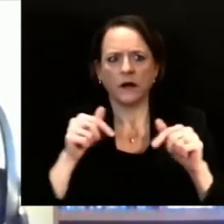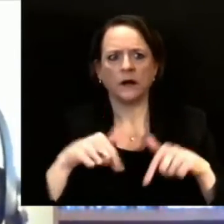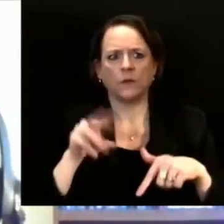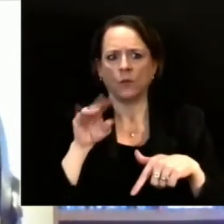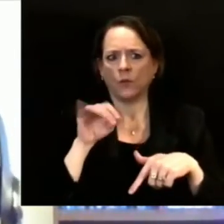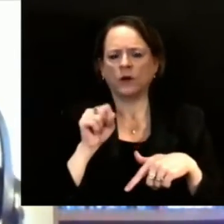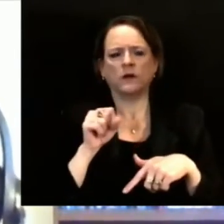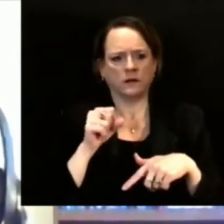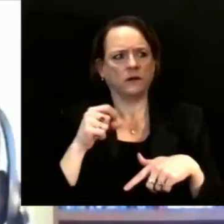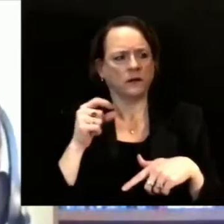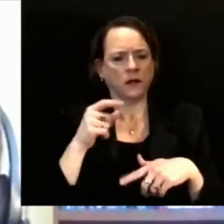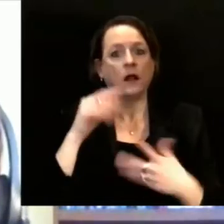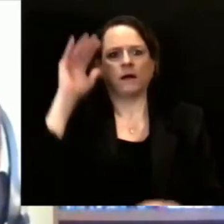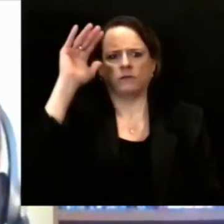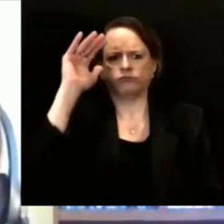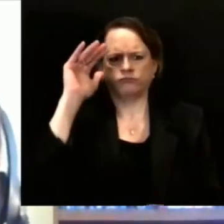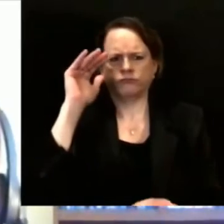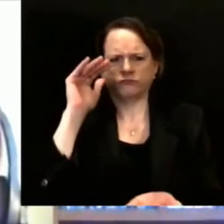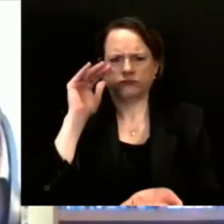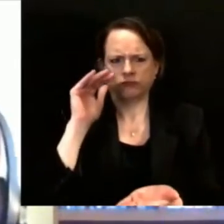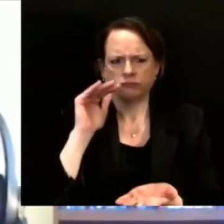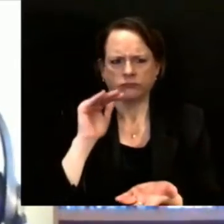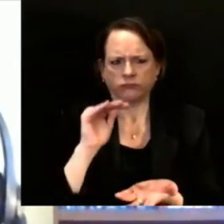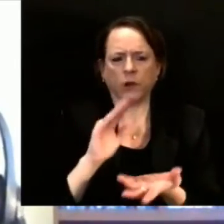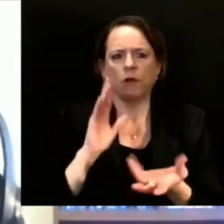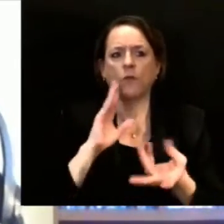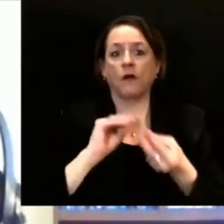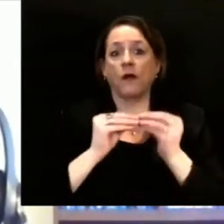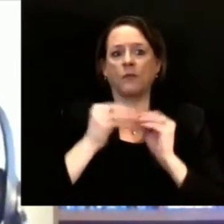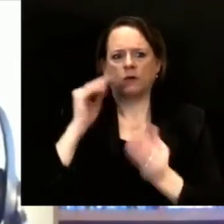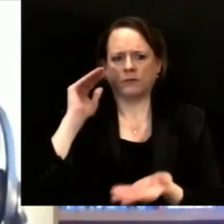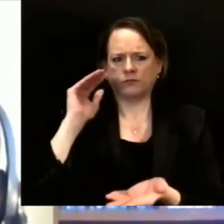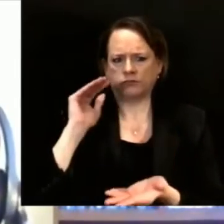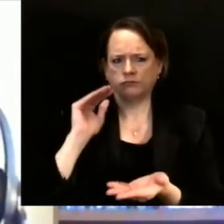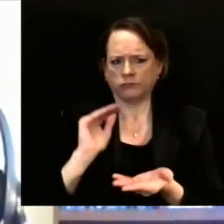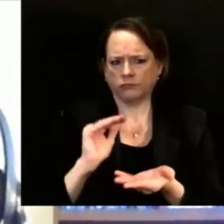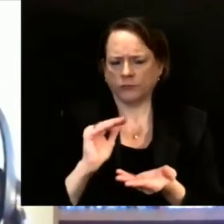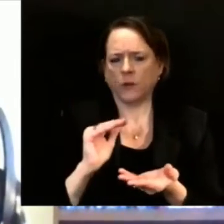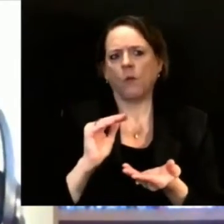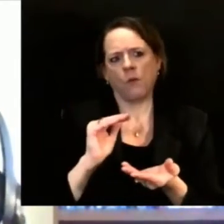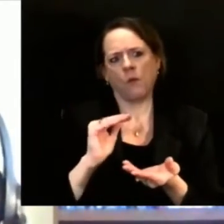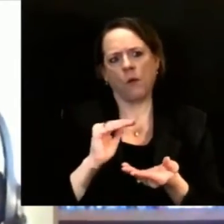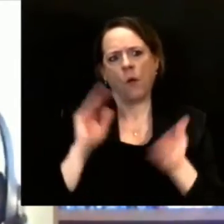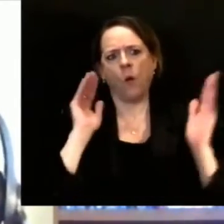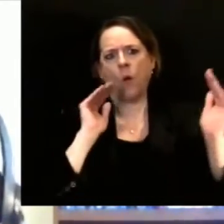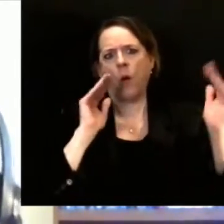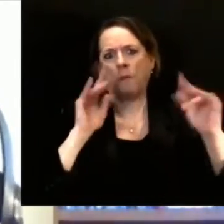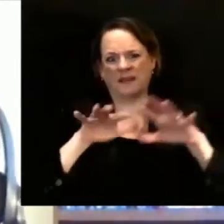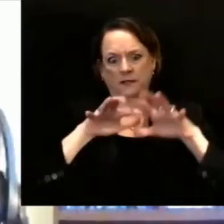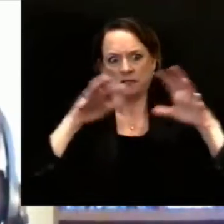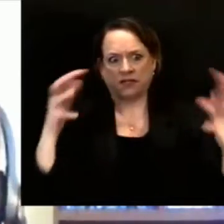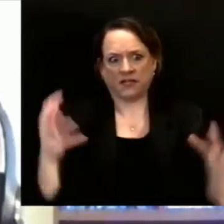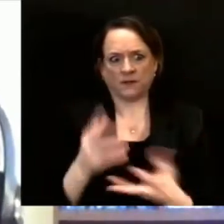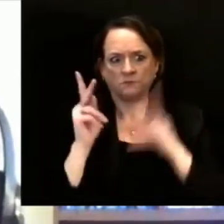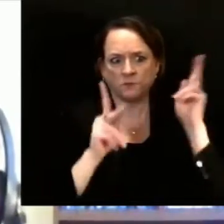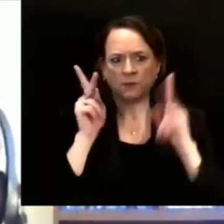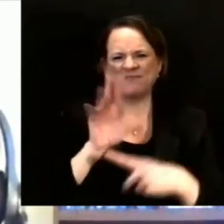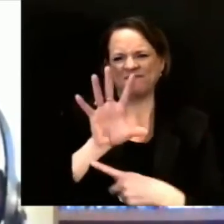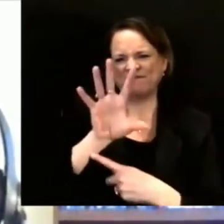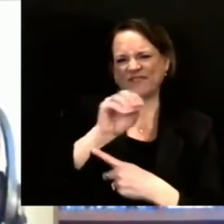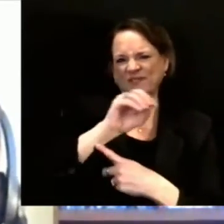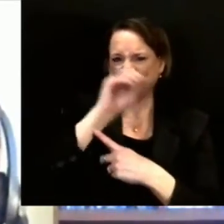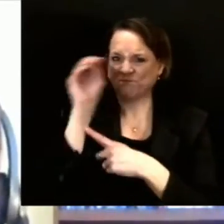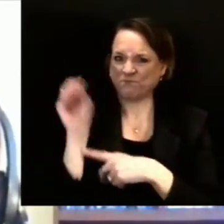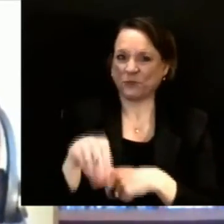1st, but will be far enough along that we feel like it would likely, assuming a steady